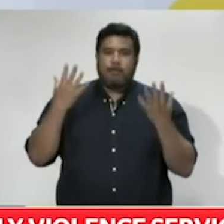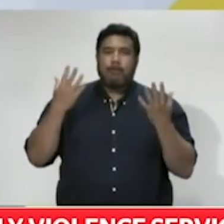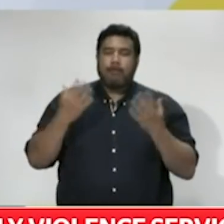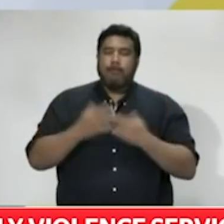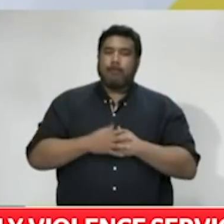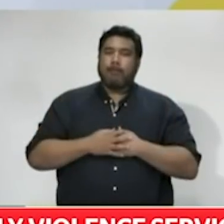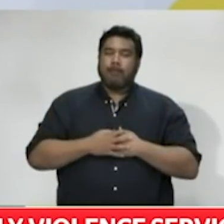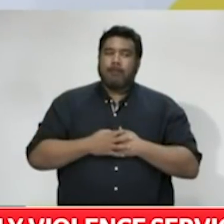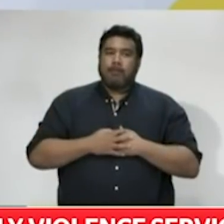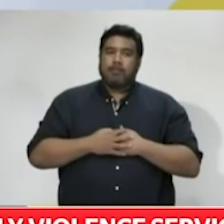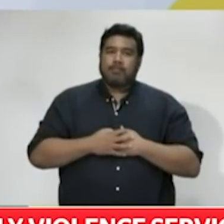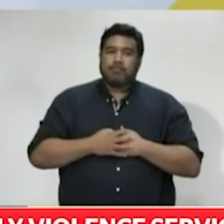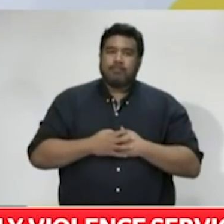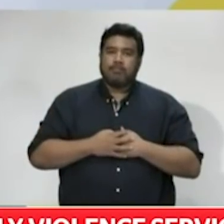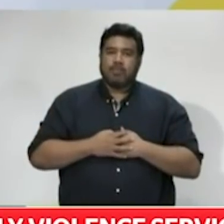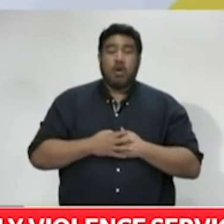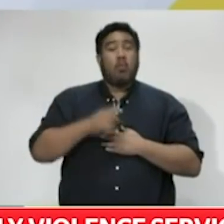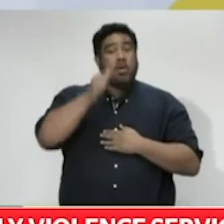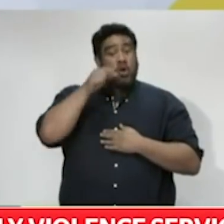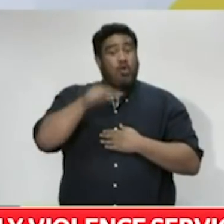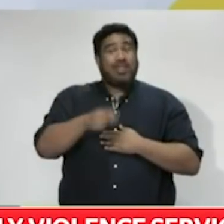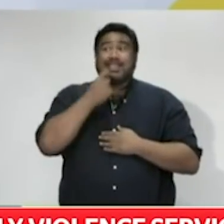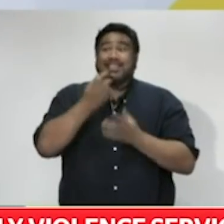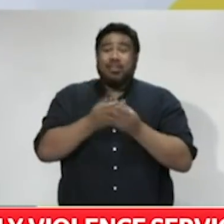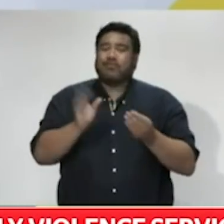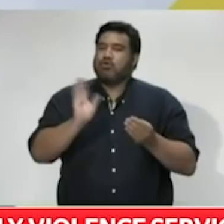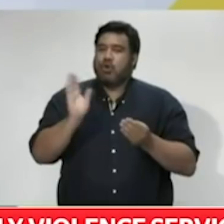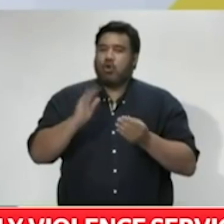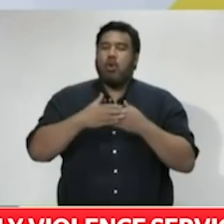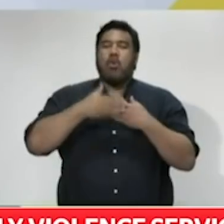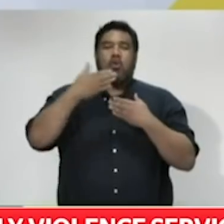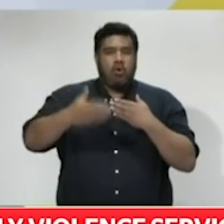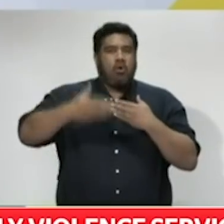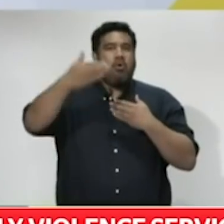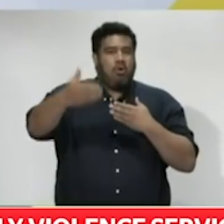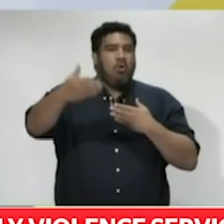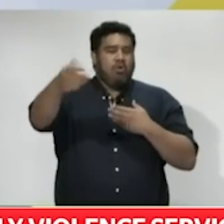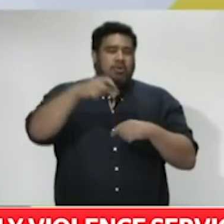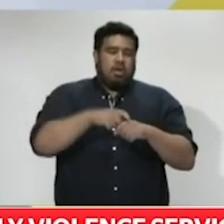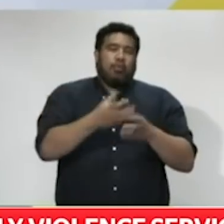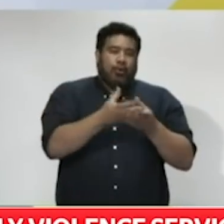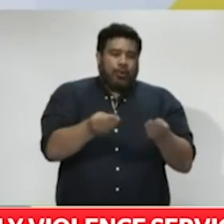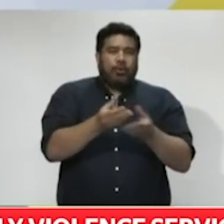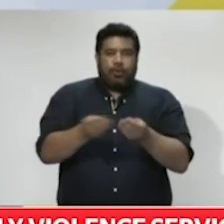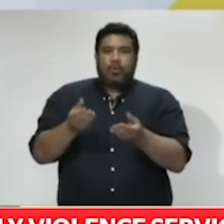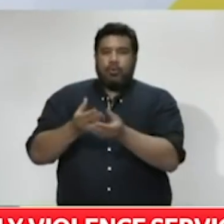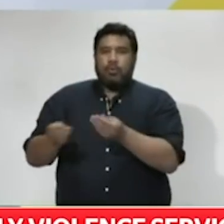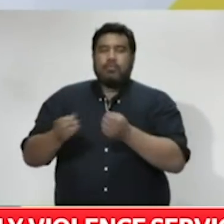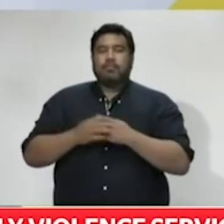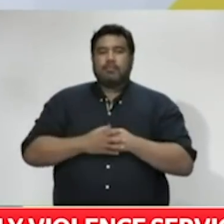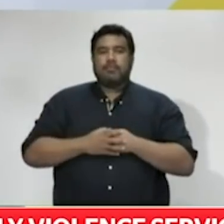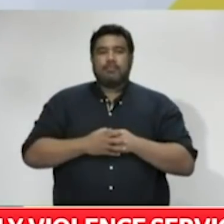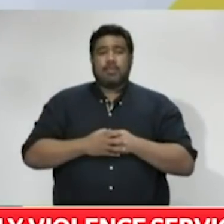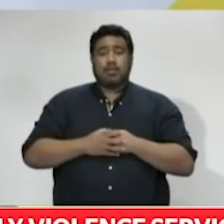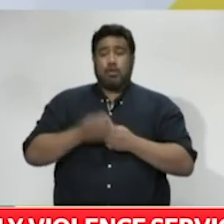that this is long-term work. The spending stands alongside, but separate,